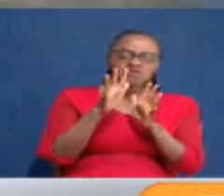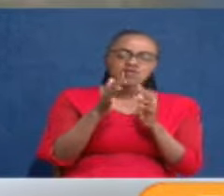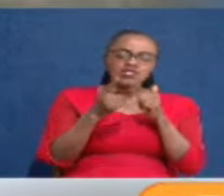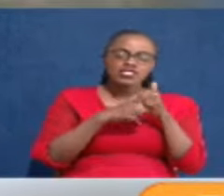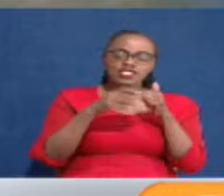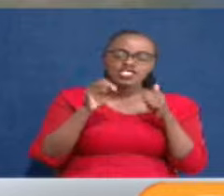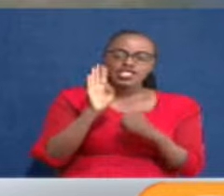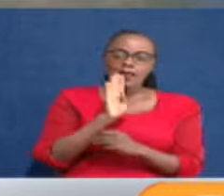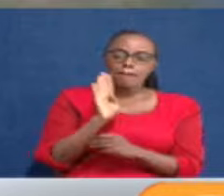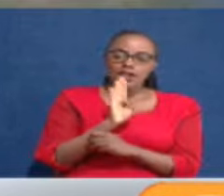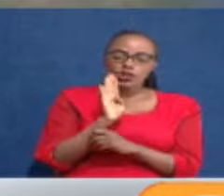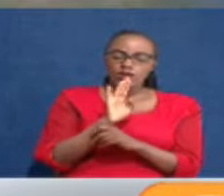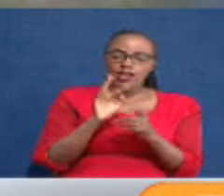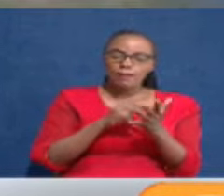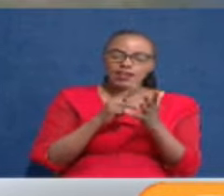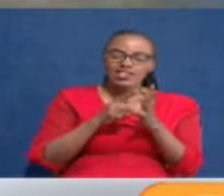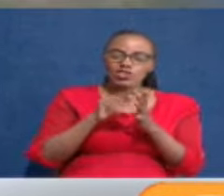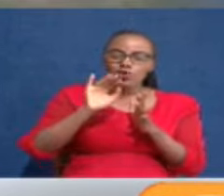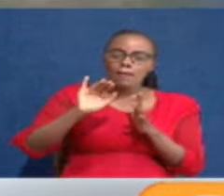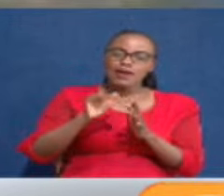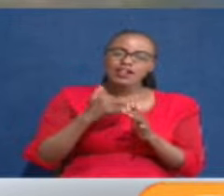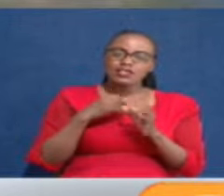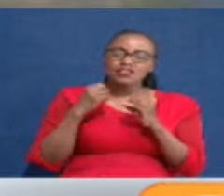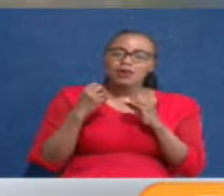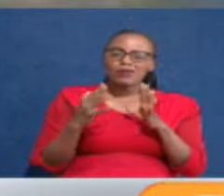60 billion shillings, you're left with about